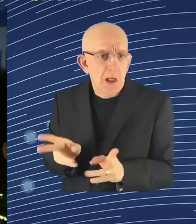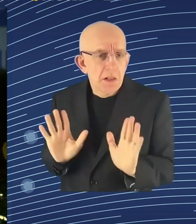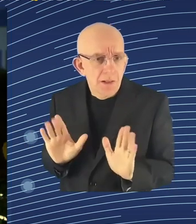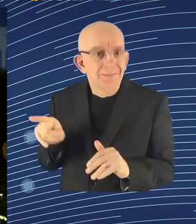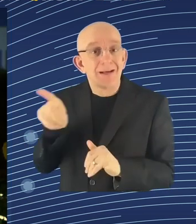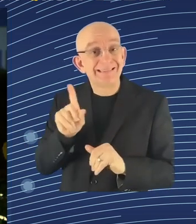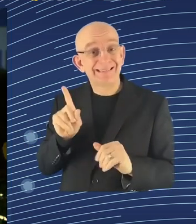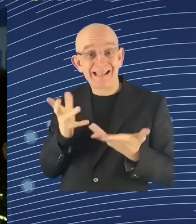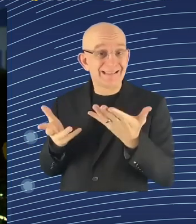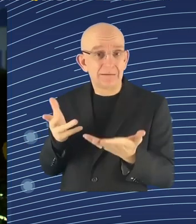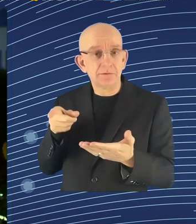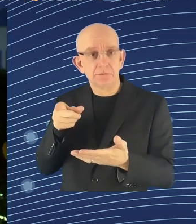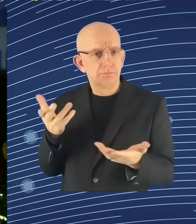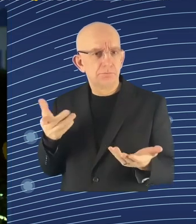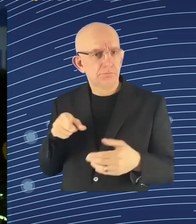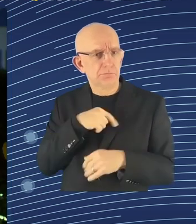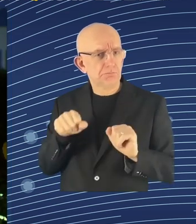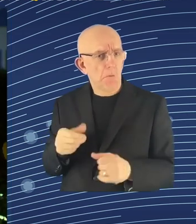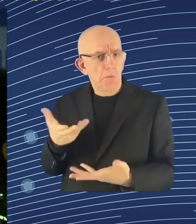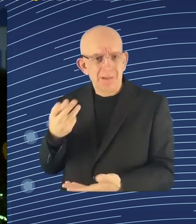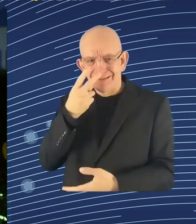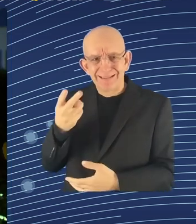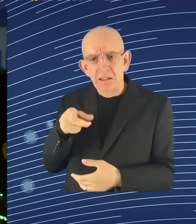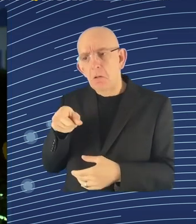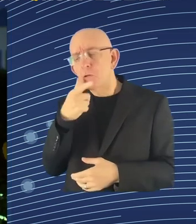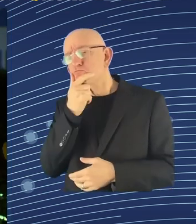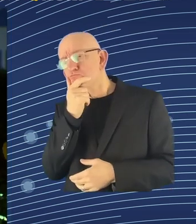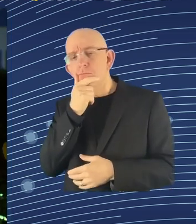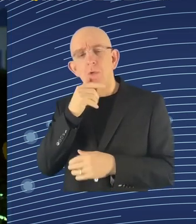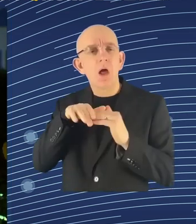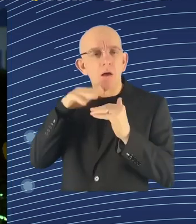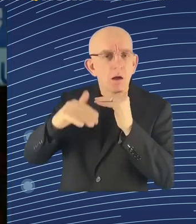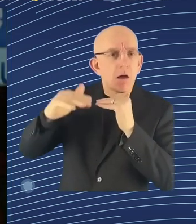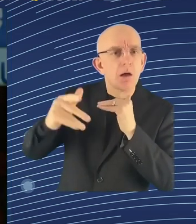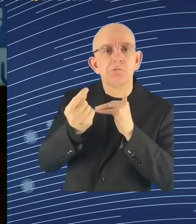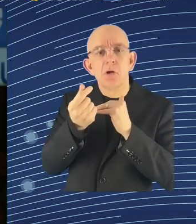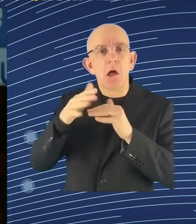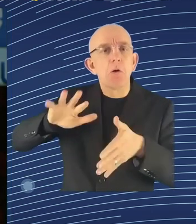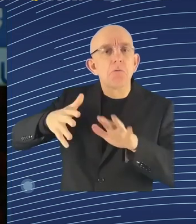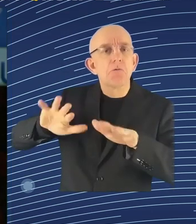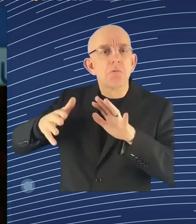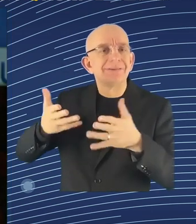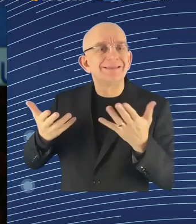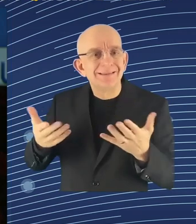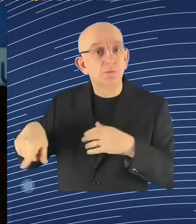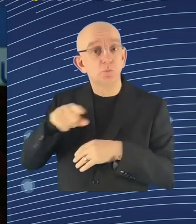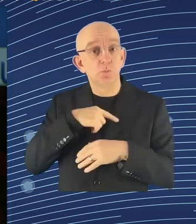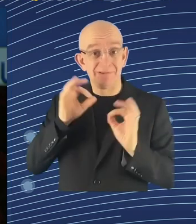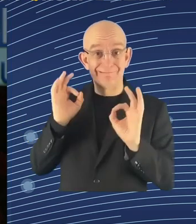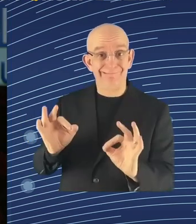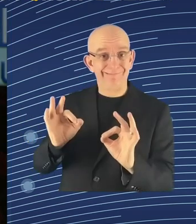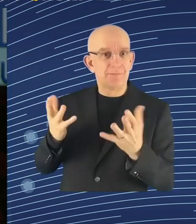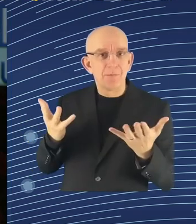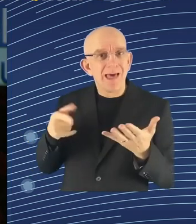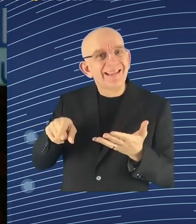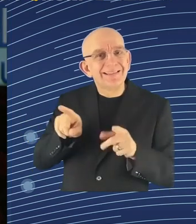If we have machinery that has certain capabilities, it doesn't mean that we're going to use those capabilities. I mean, like, we have